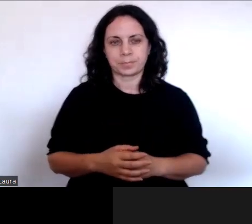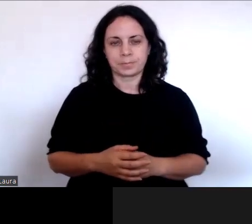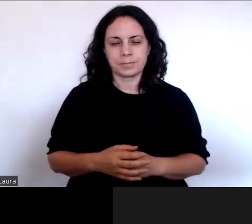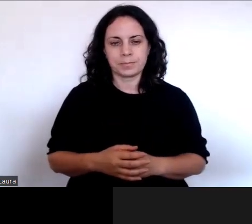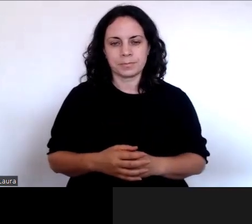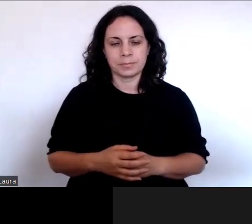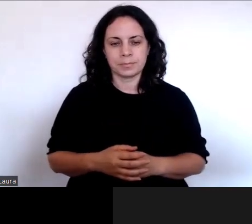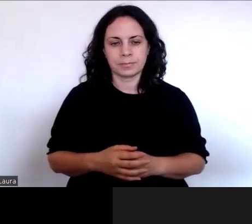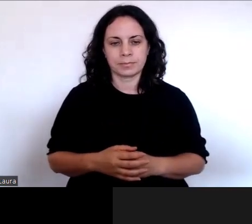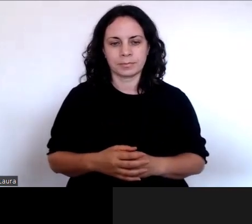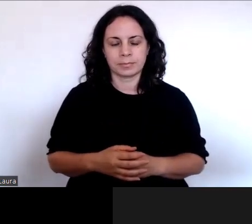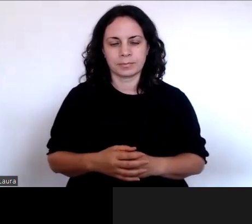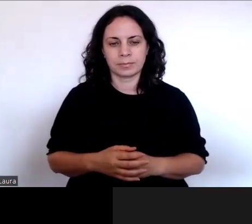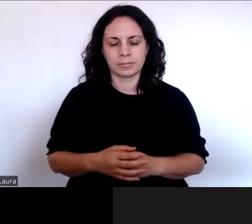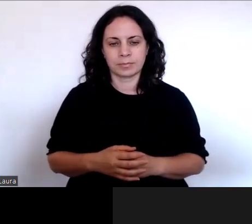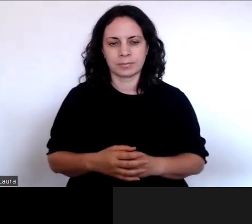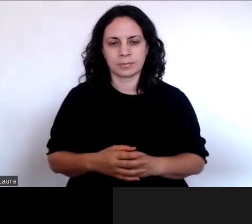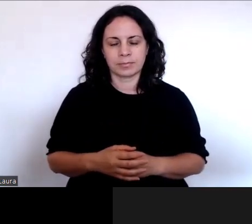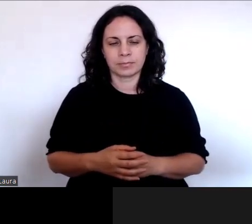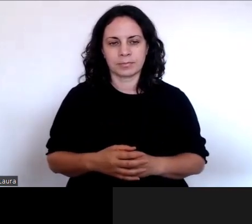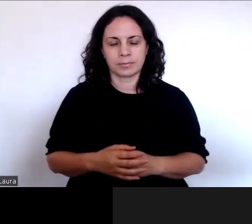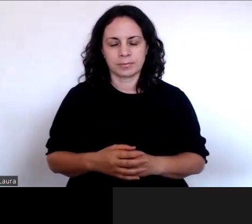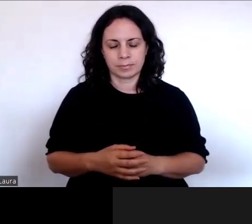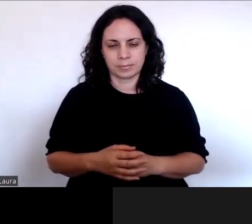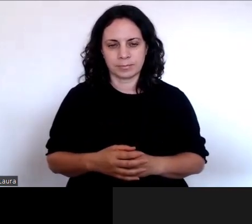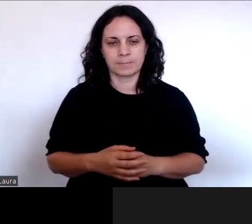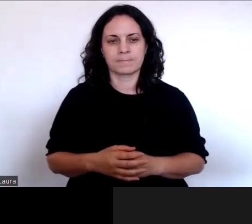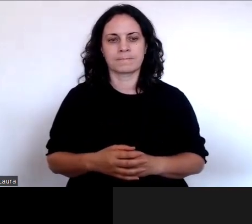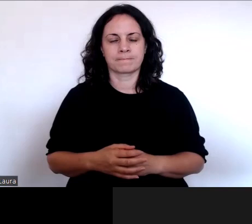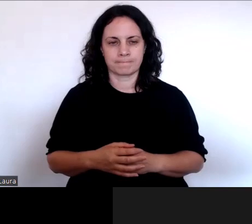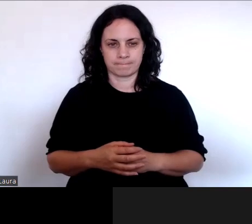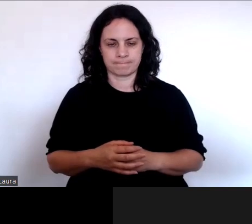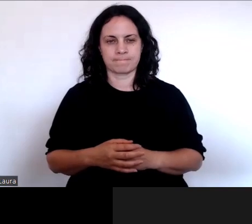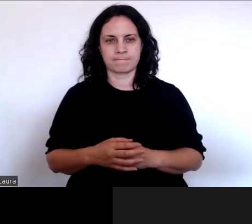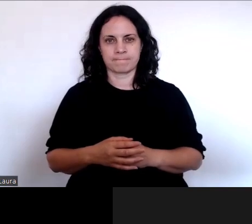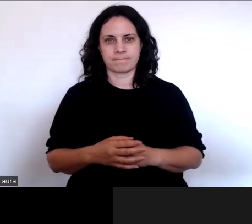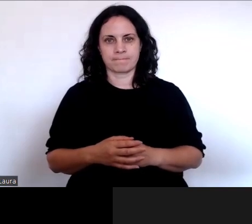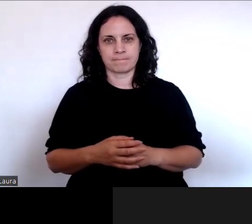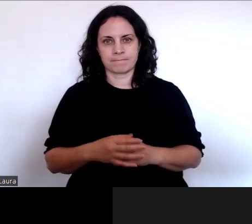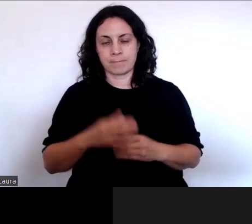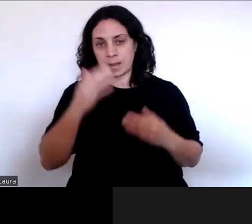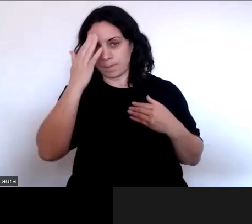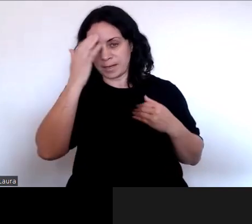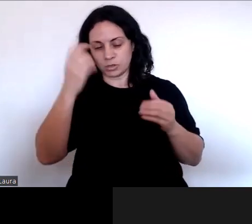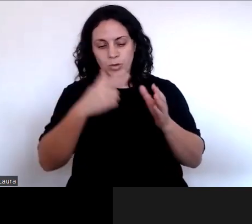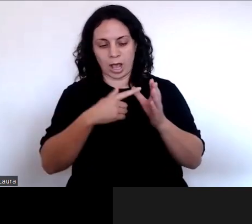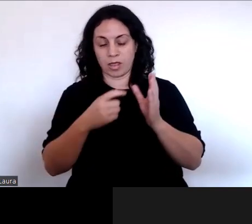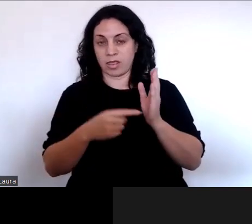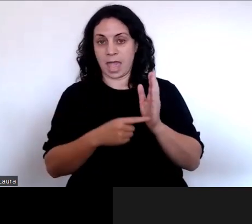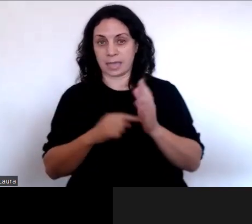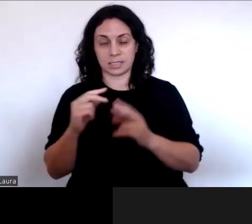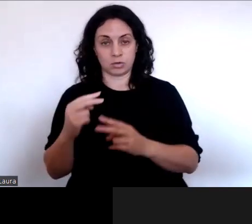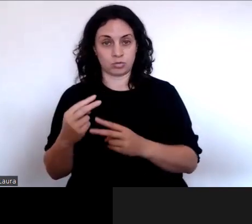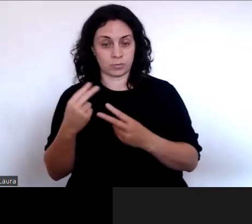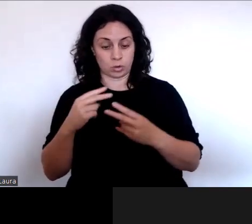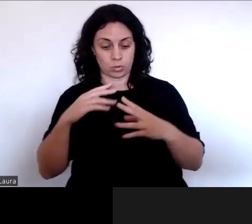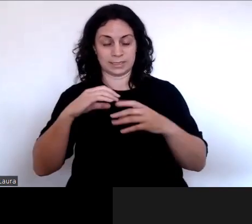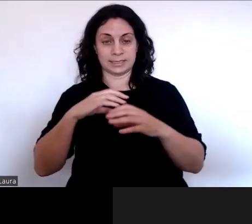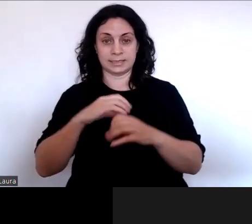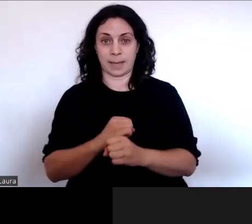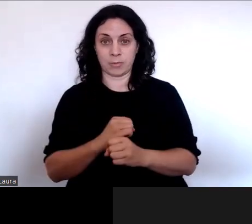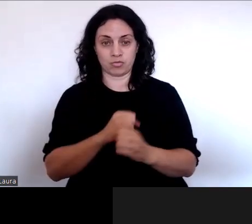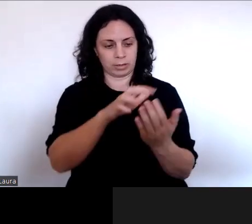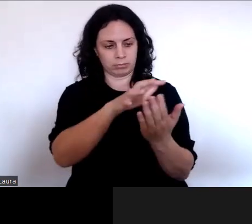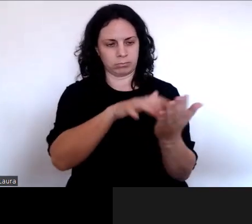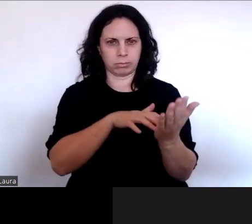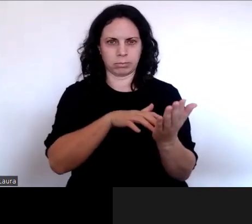The summary of submissions for the Mental Health Act review we actually found really